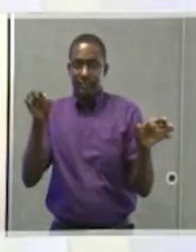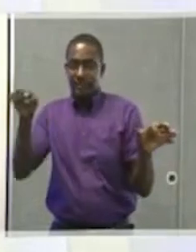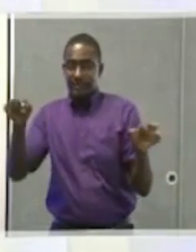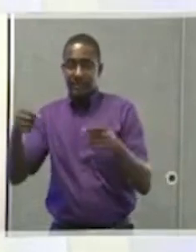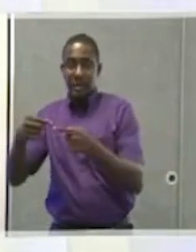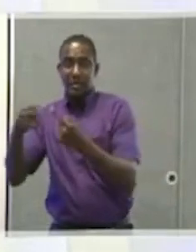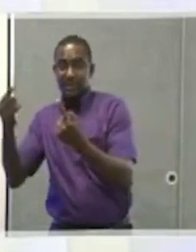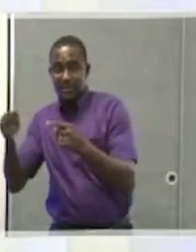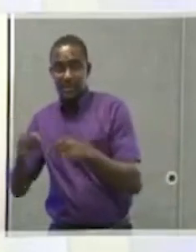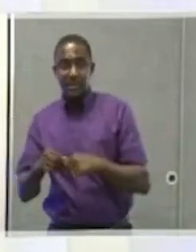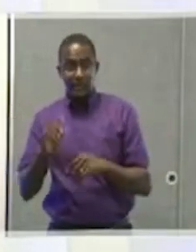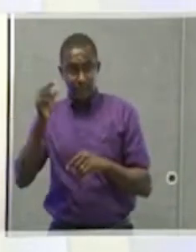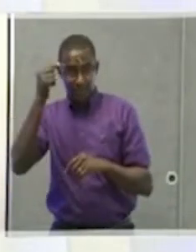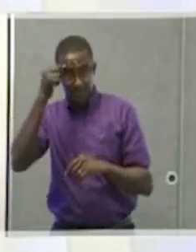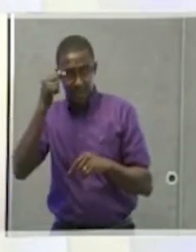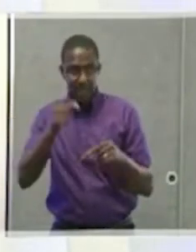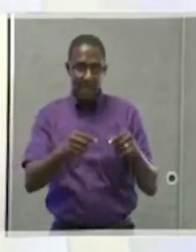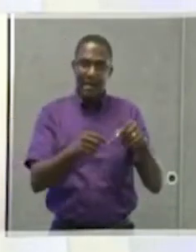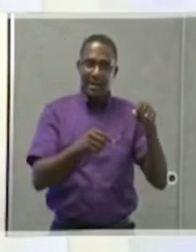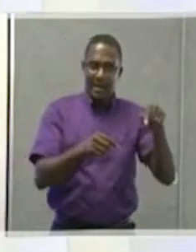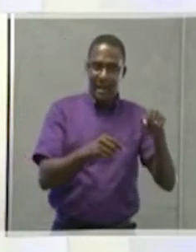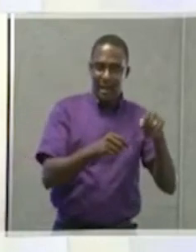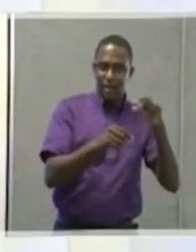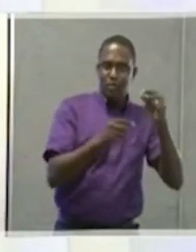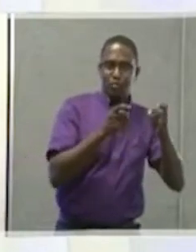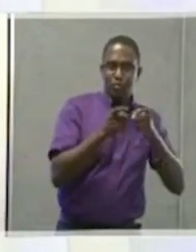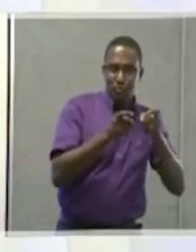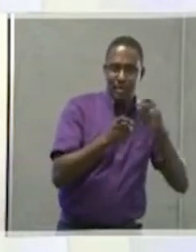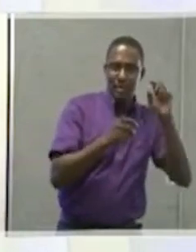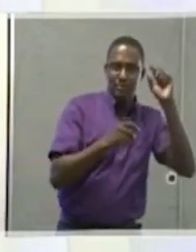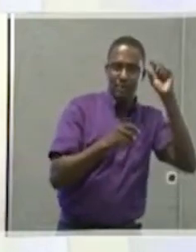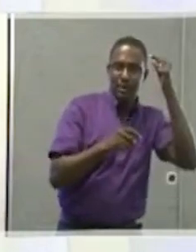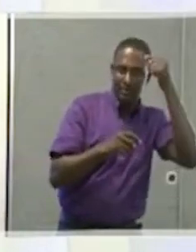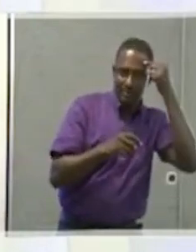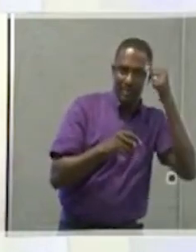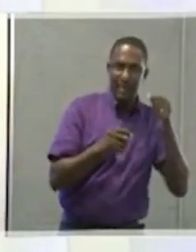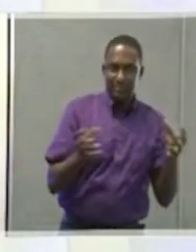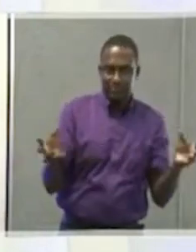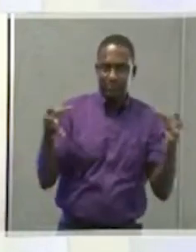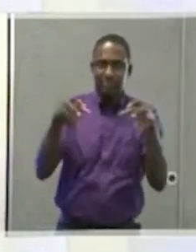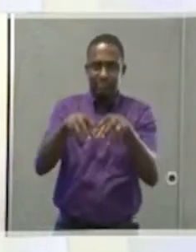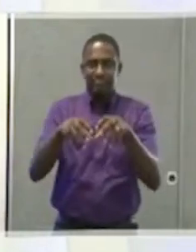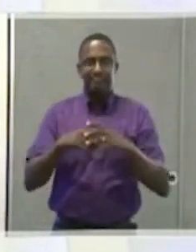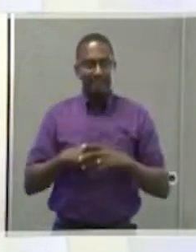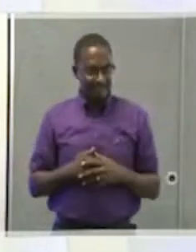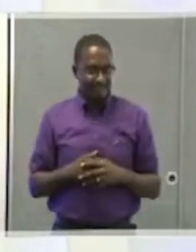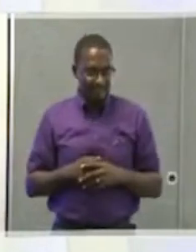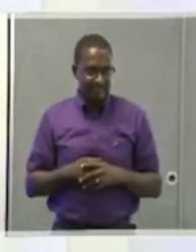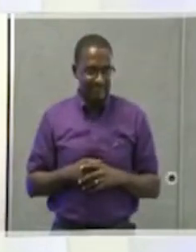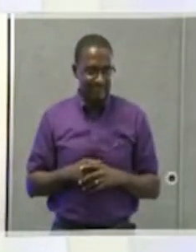opposition and the government, and from the Senate and the House of Representatives.